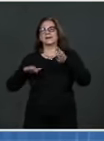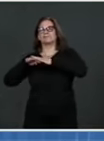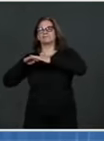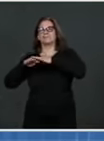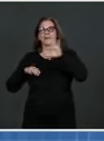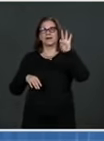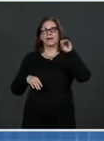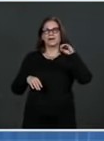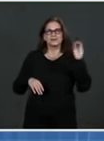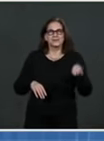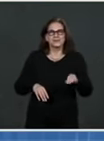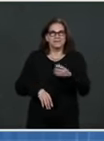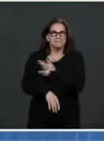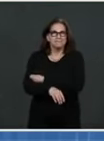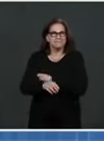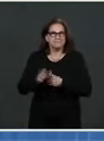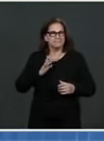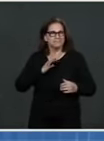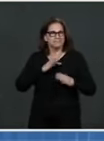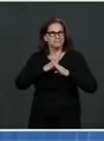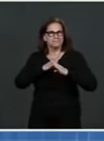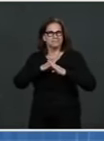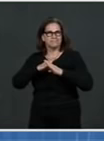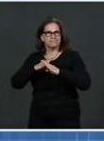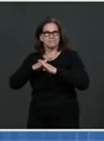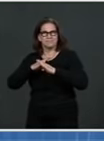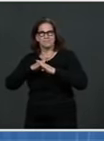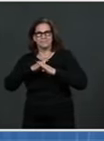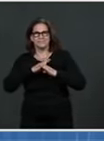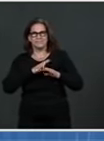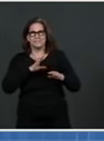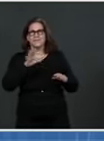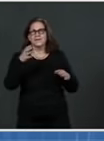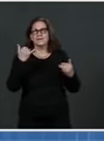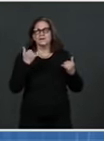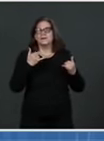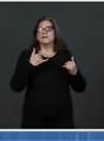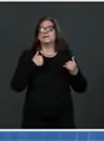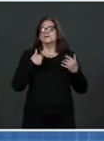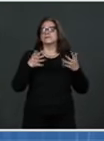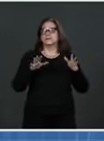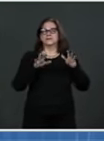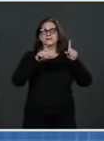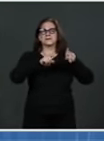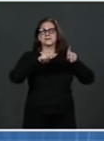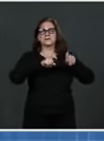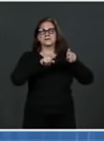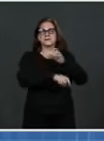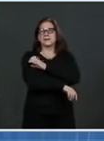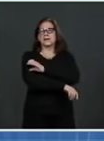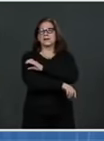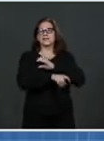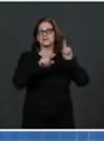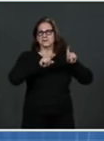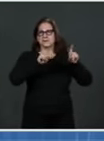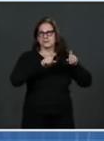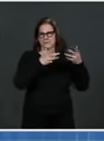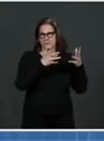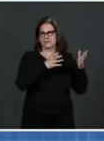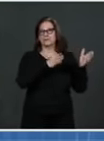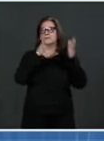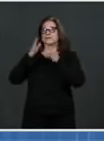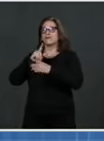clinical trial data. Importantly, people in the study received self-collected nasal swabs each week for laboratory